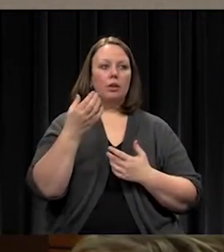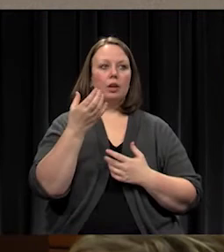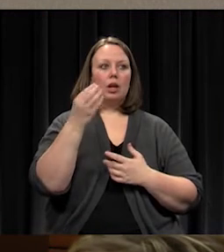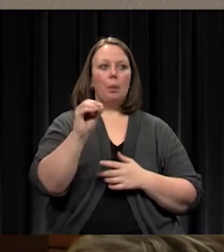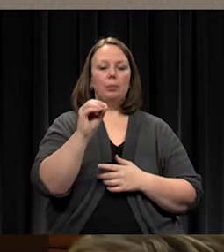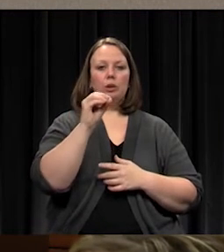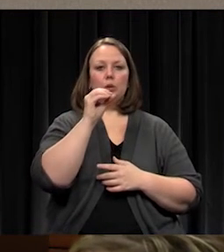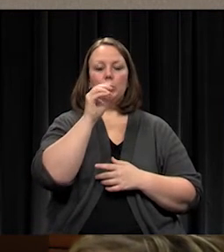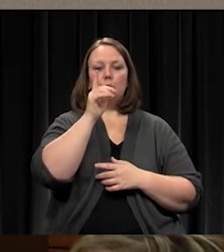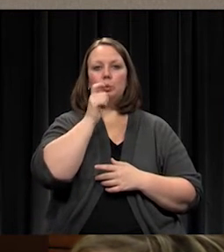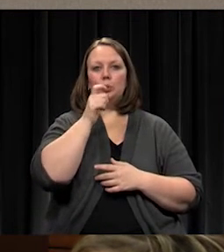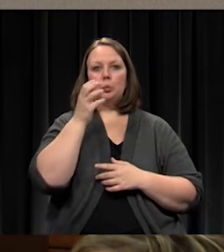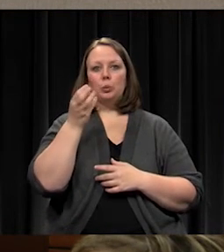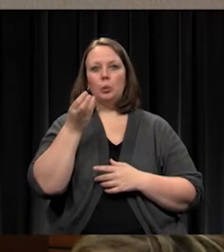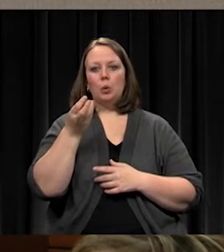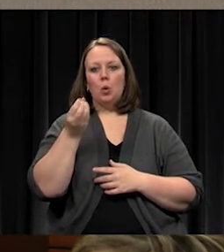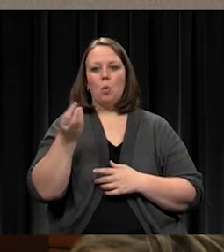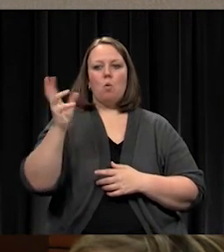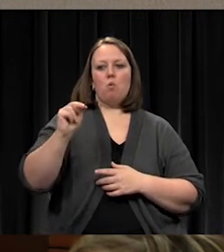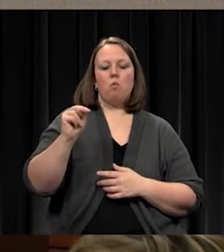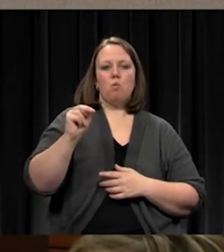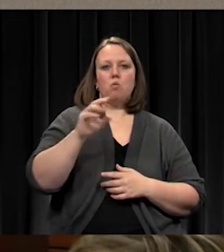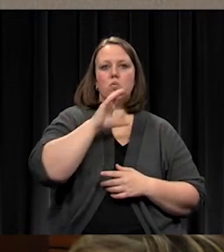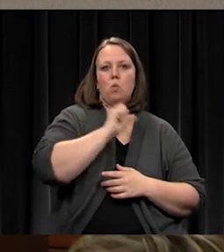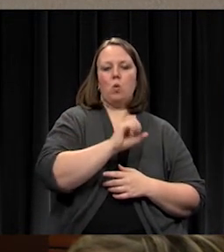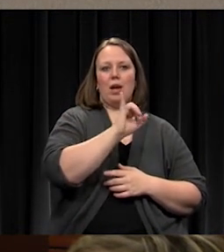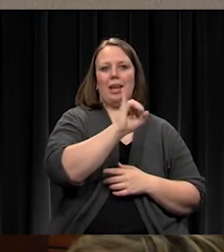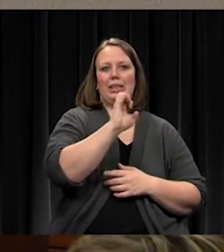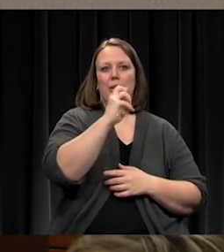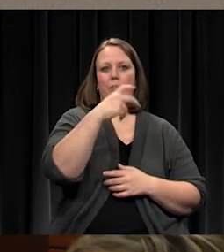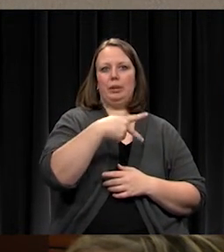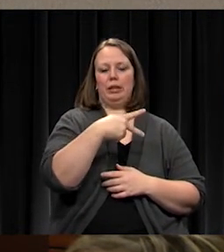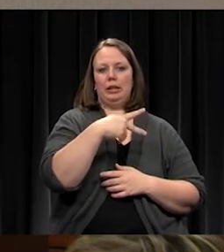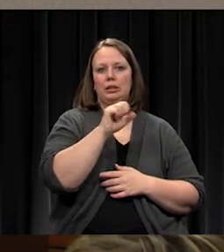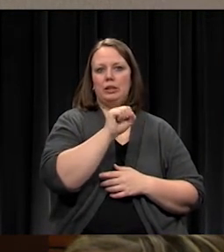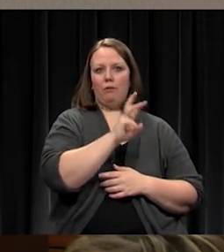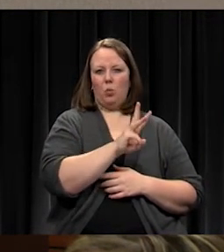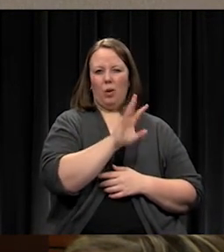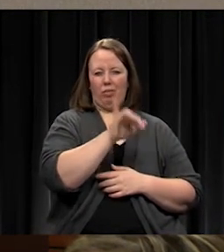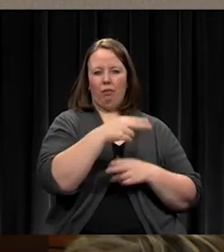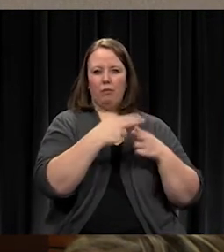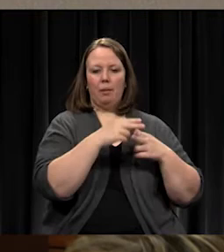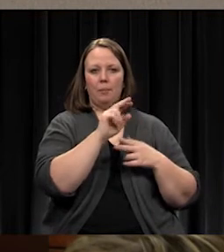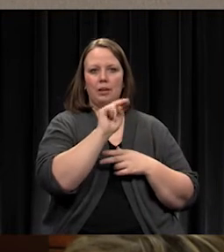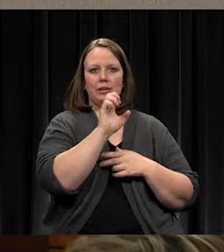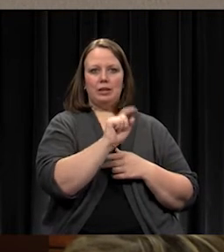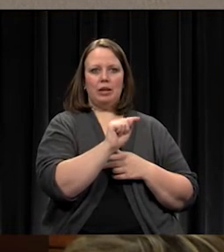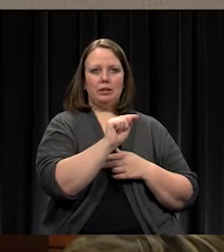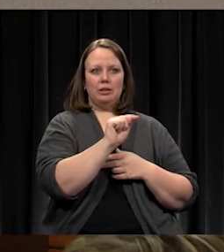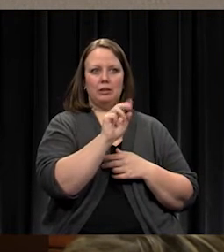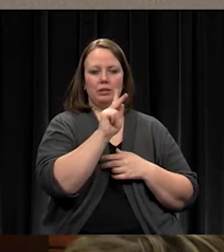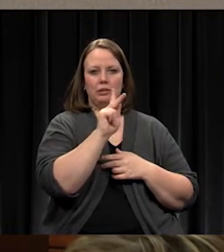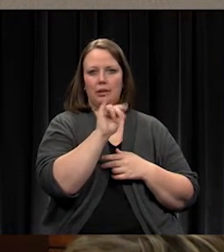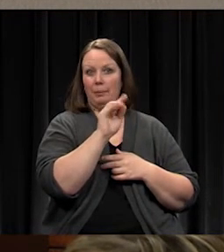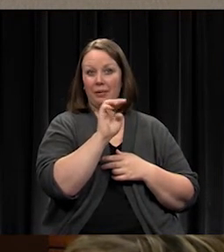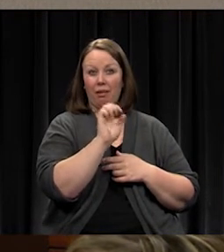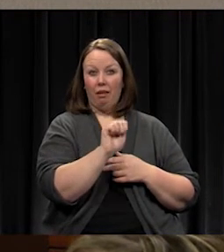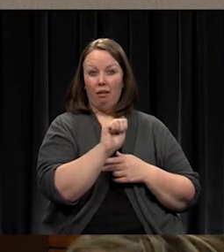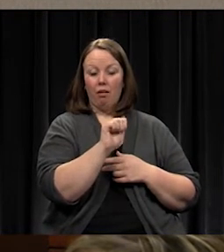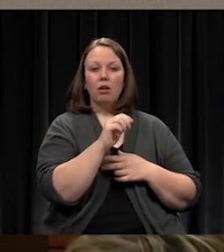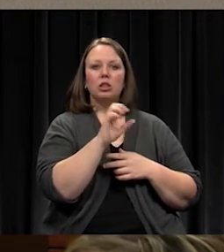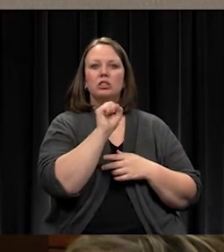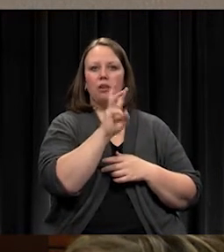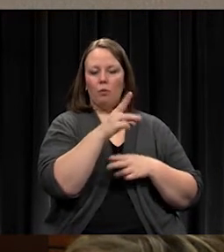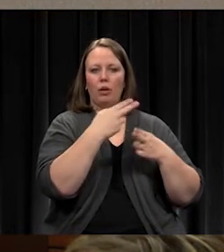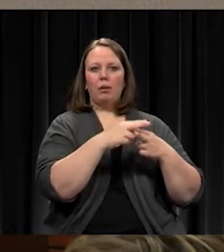owned our existing IEP software, the company's name is NetChemia, the software was called NetIEP, that